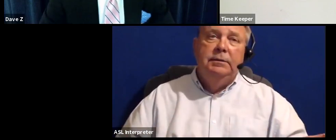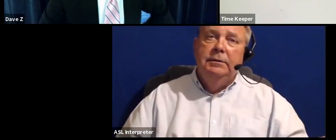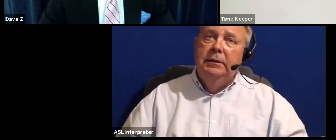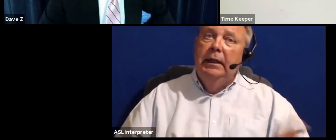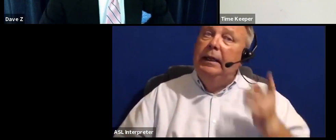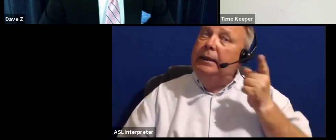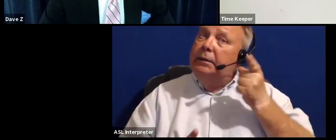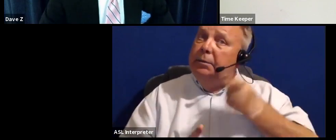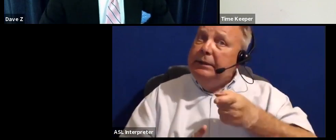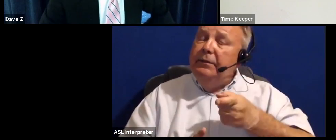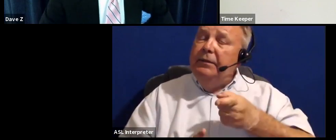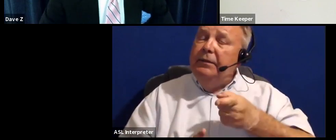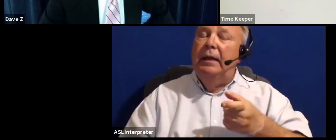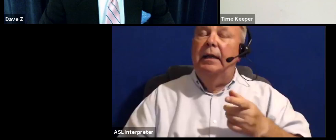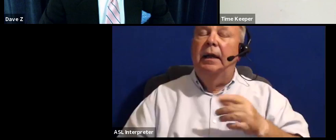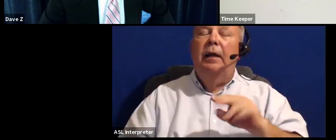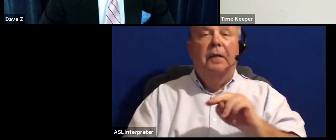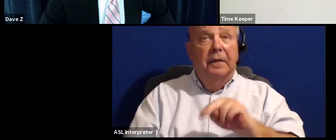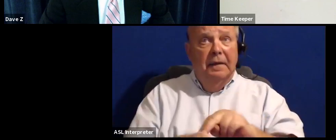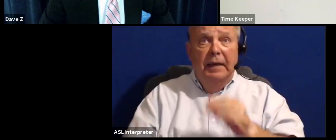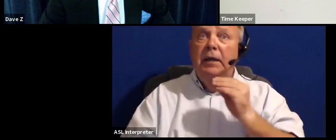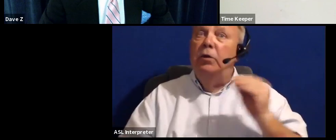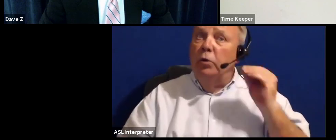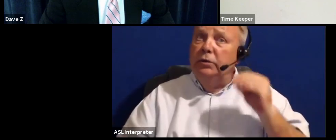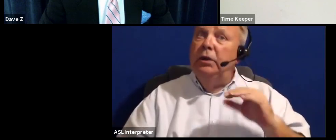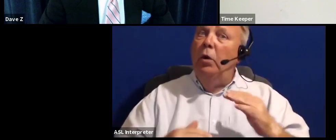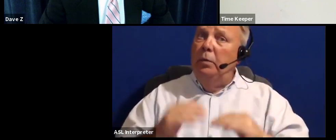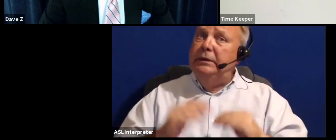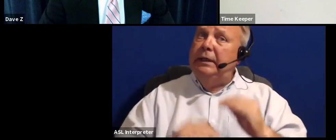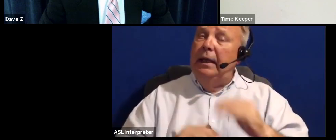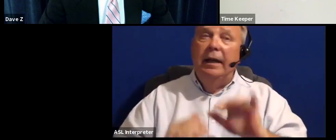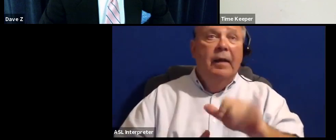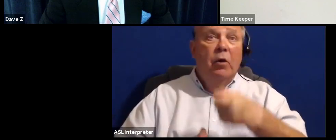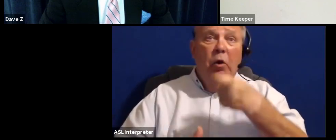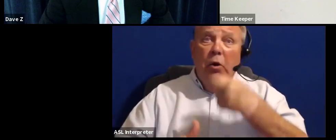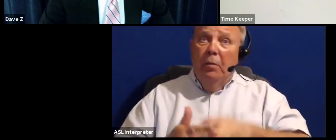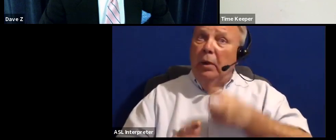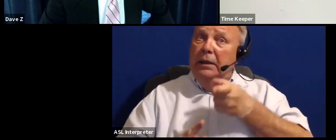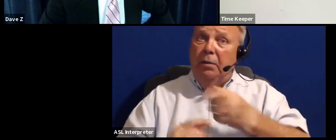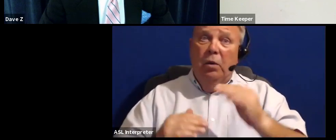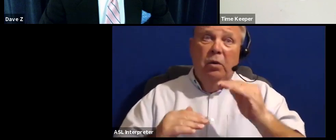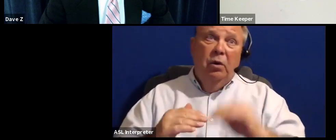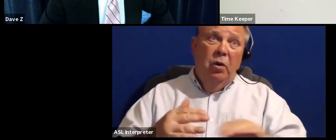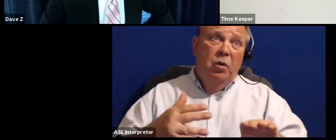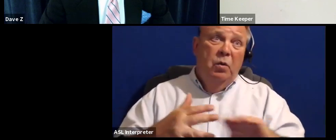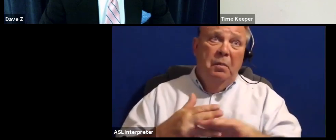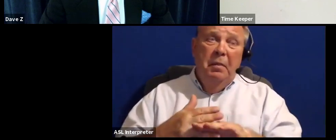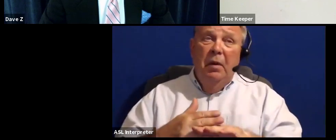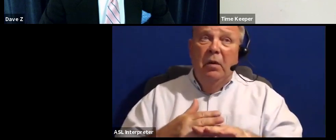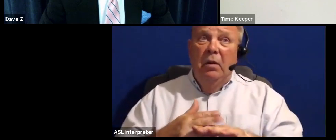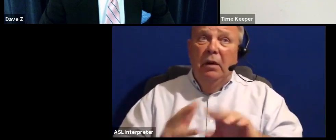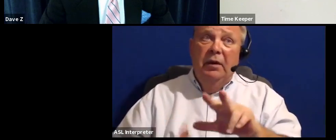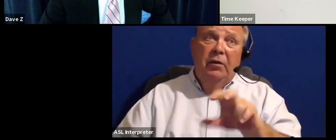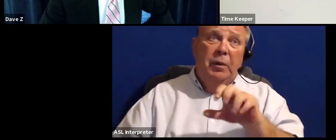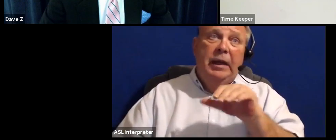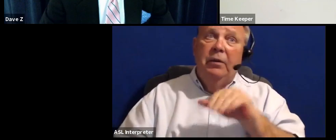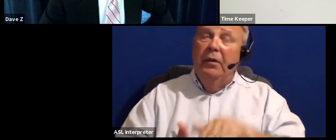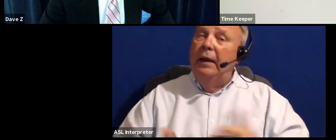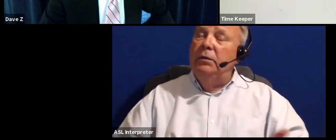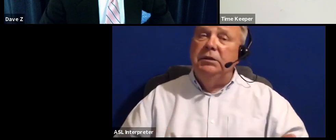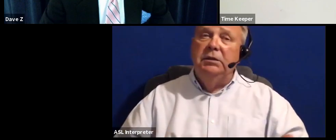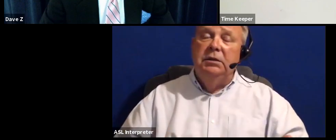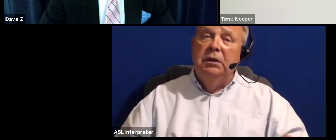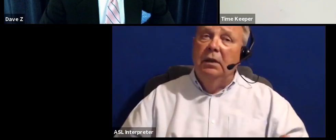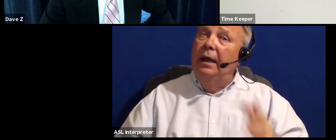Specifically, the nursing home site, their price point is from the low to mid 300,000s.